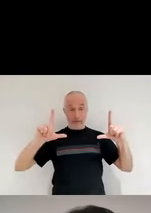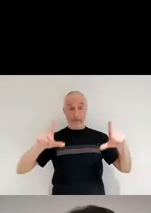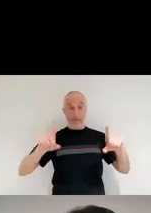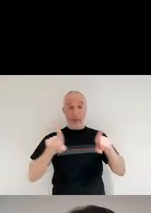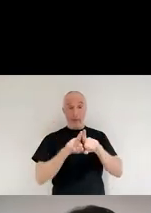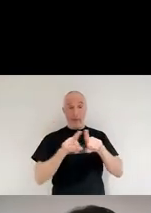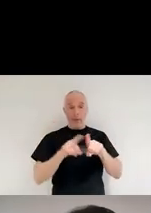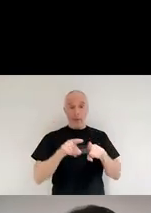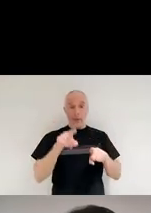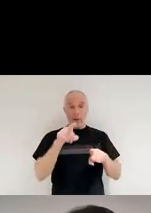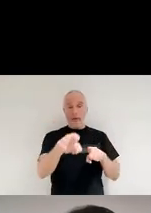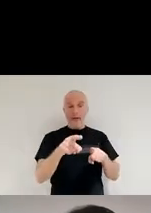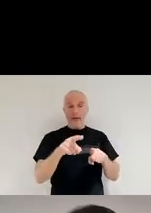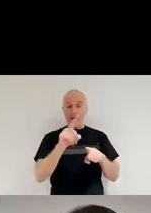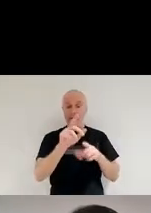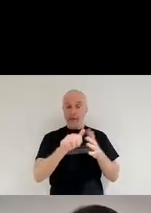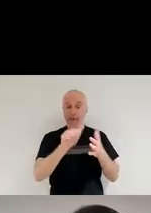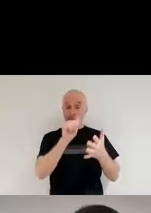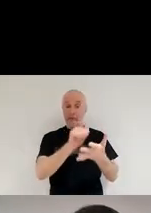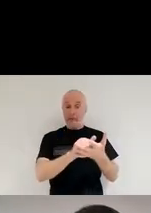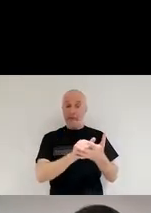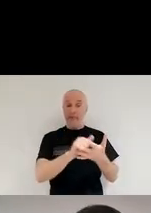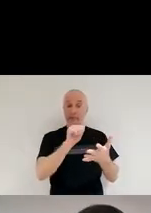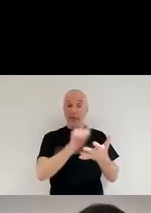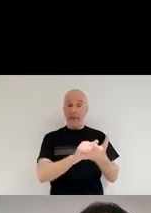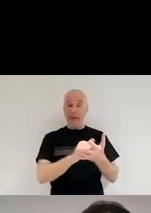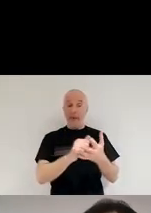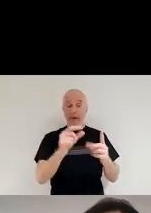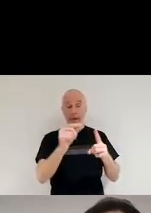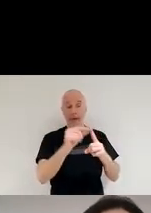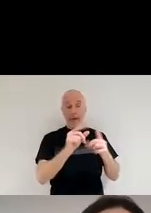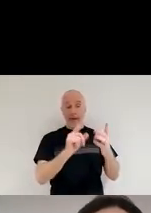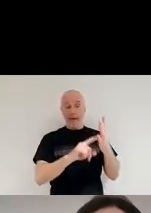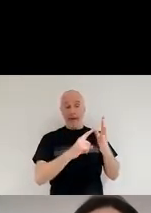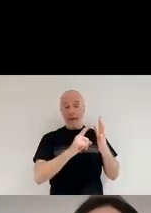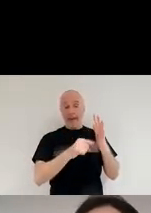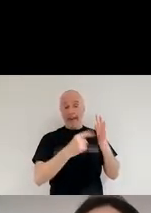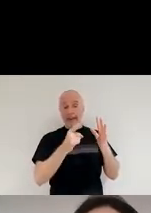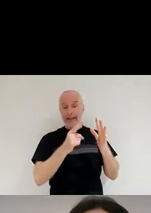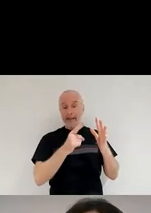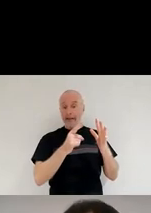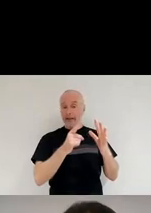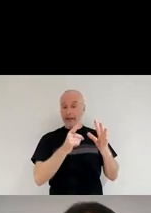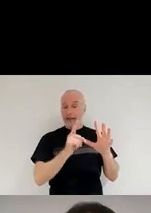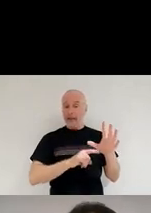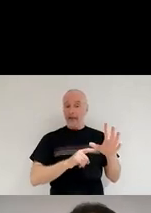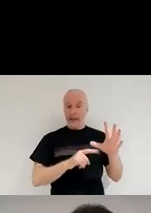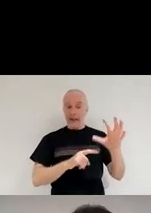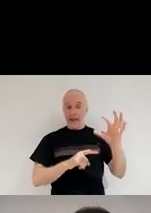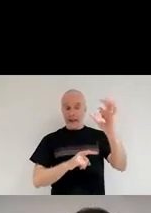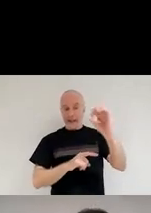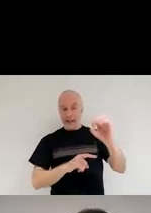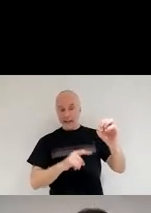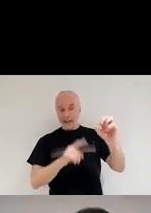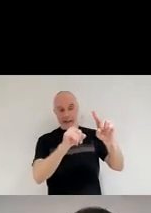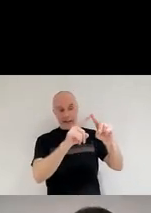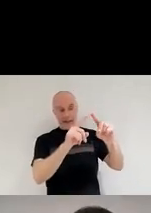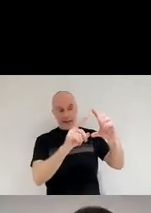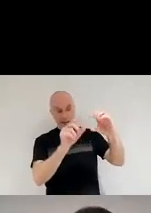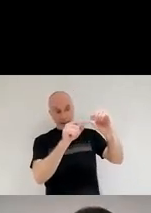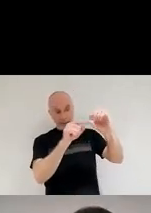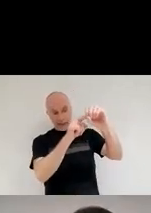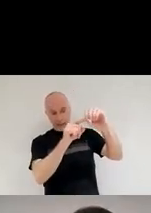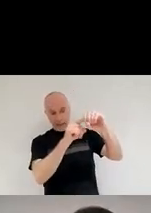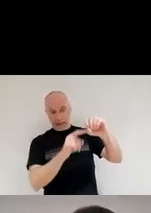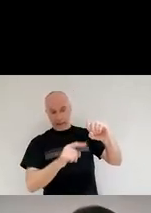protoplanetary disks. So as you can see here, those are all stars that are forming that we observed with ALMA.